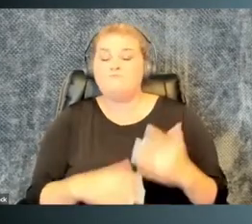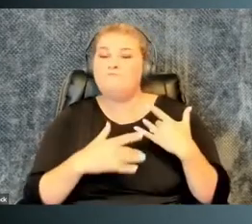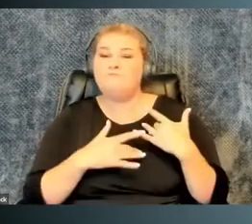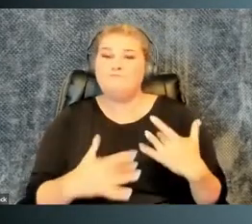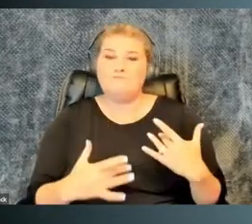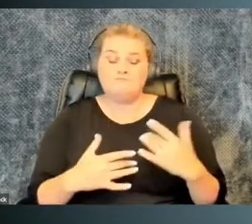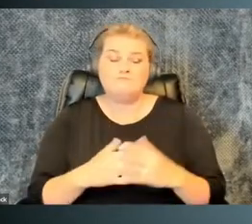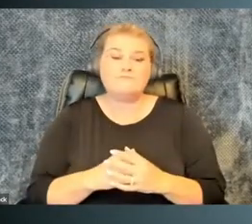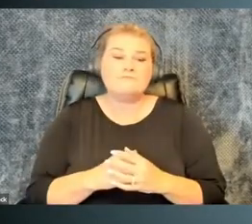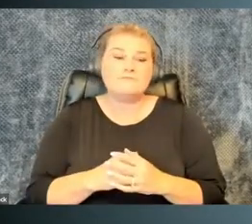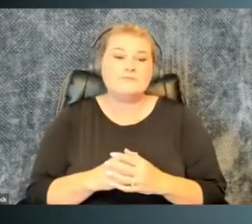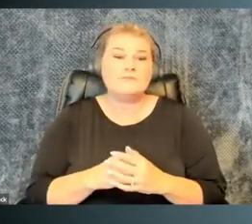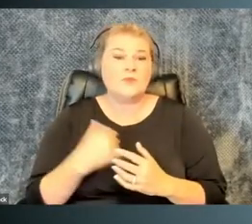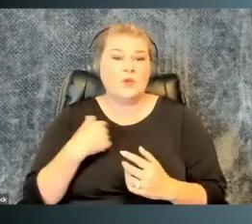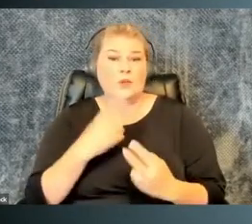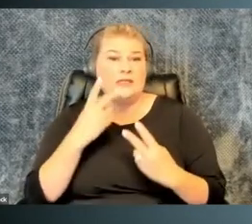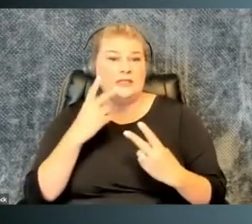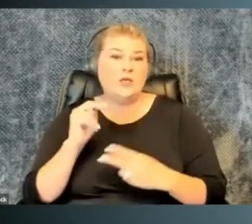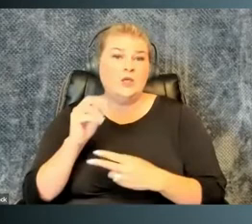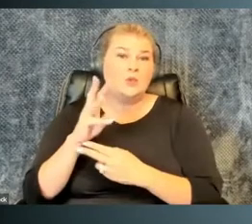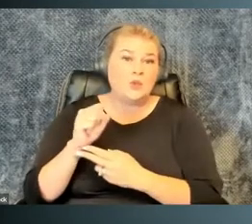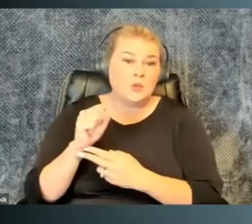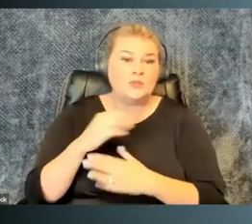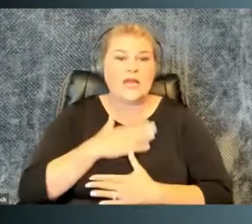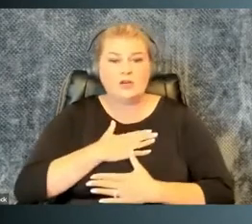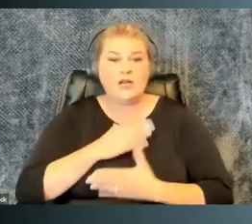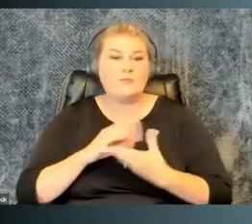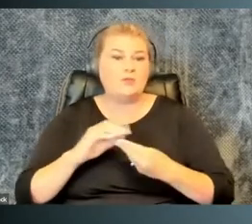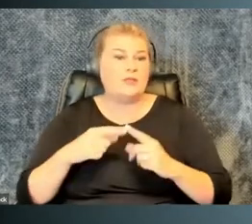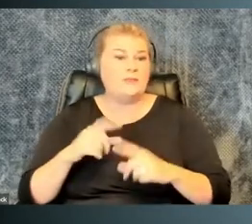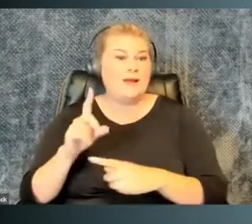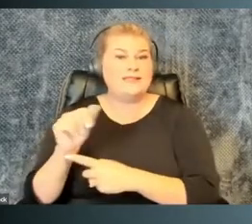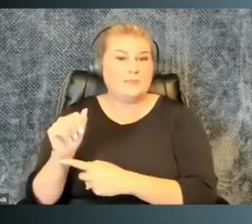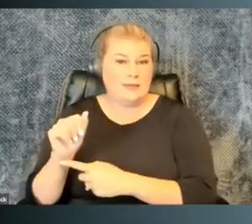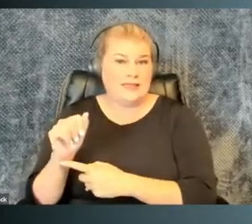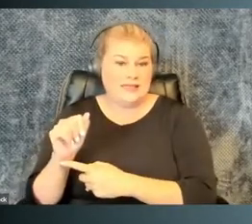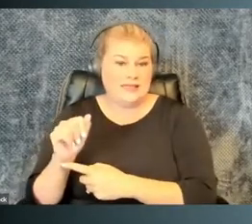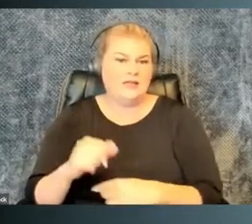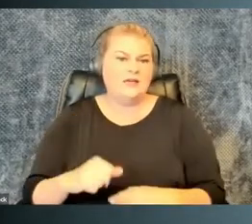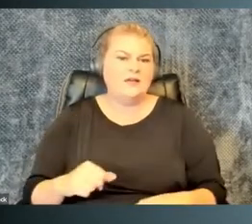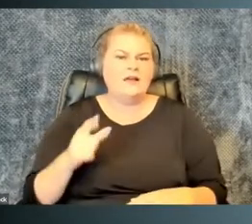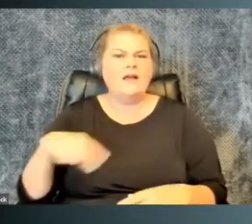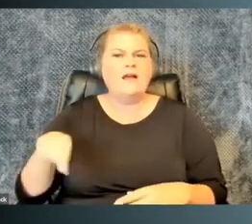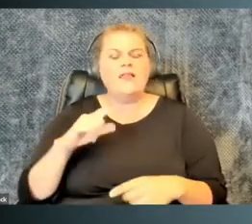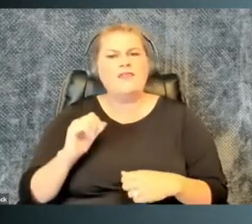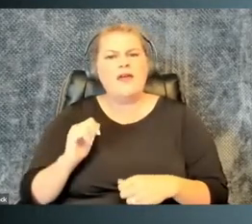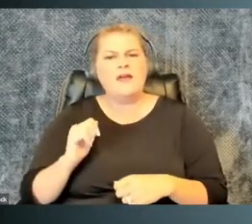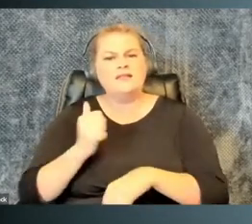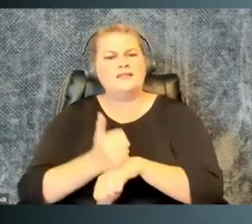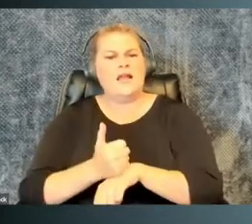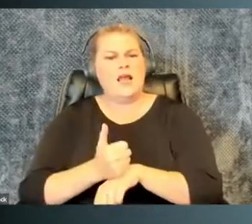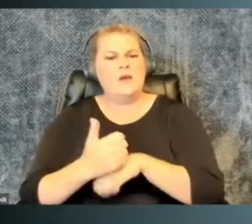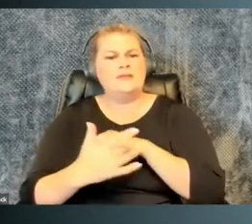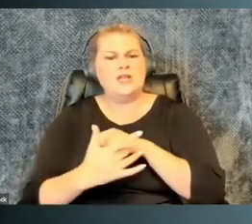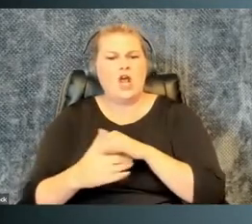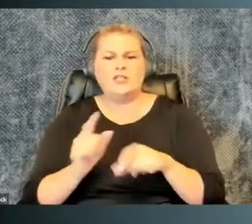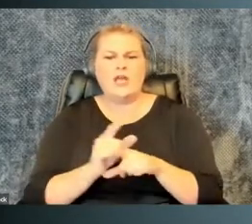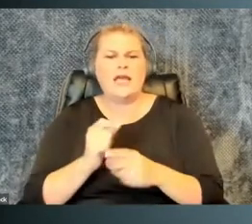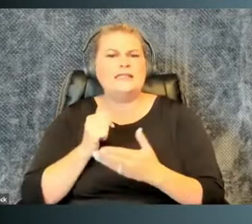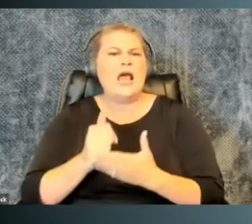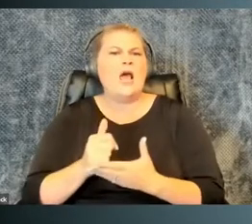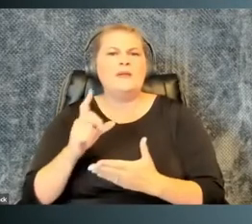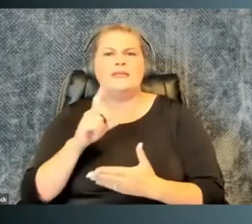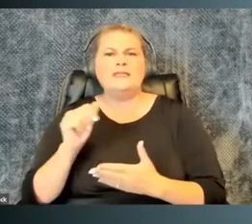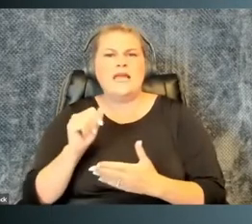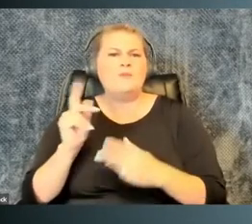technology. Typically, when we see news and entertainment stories about disability, they set